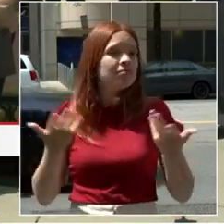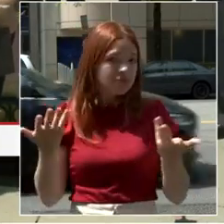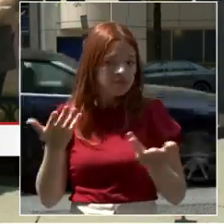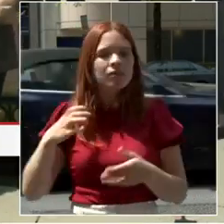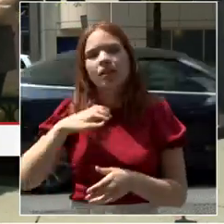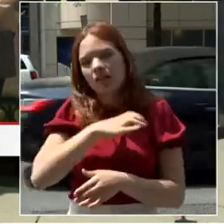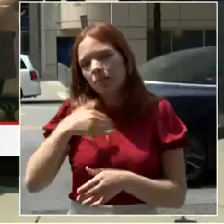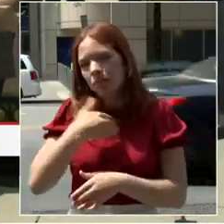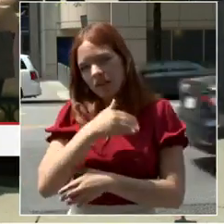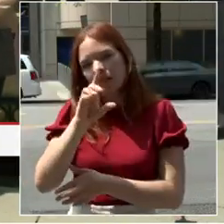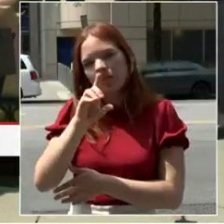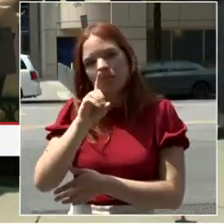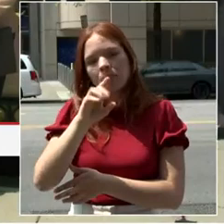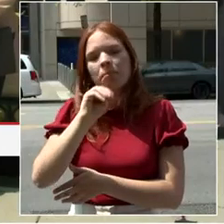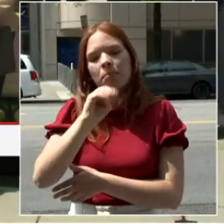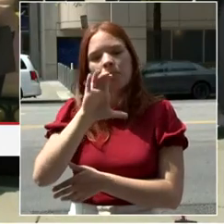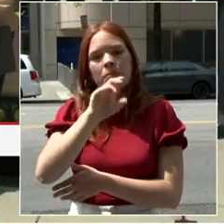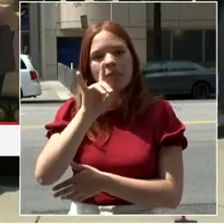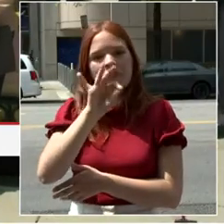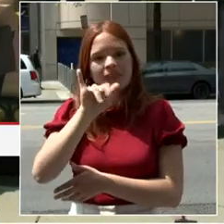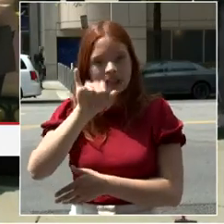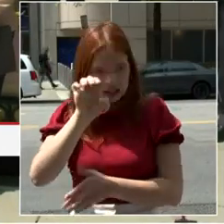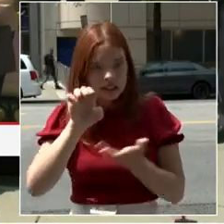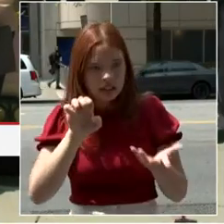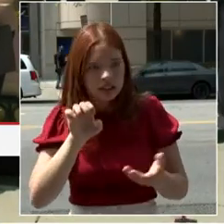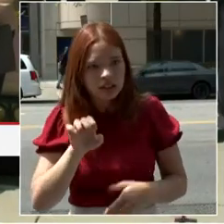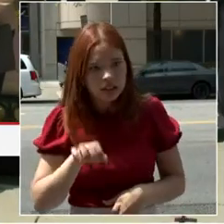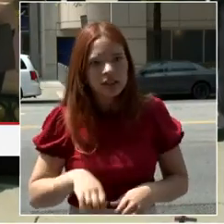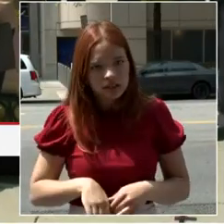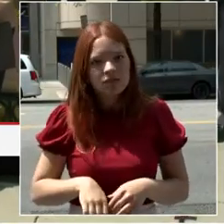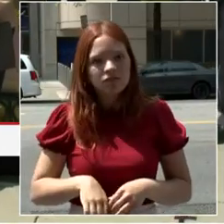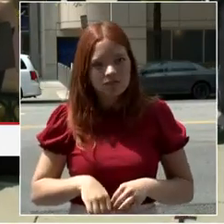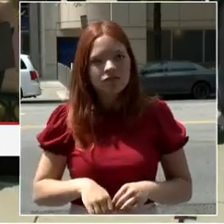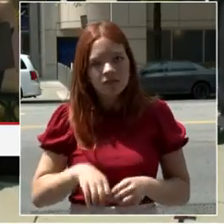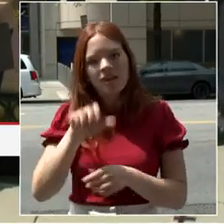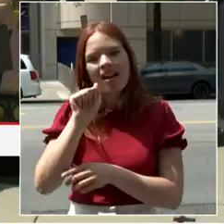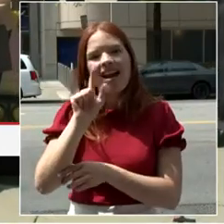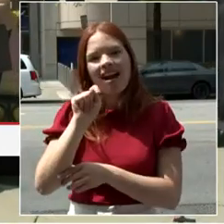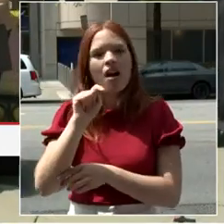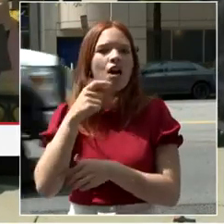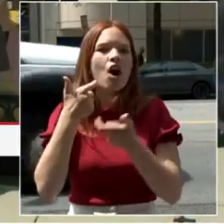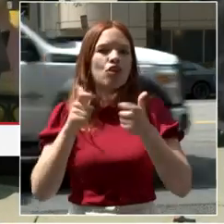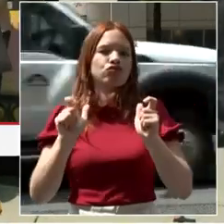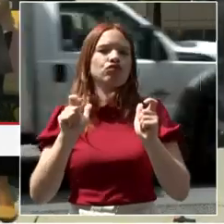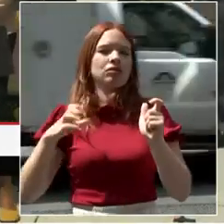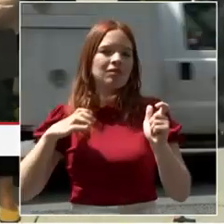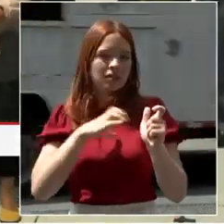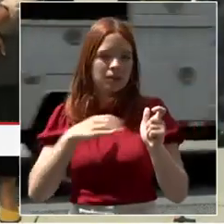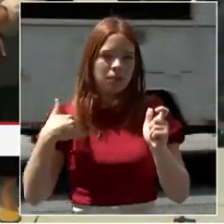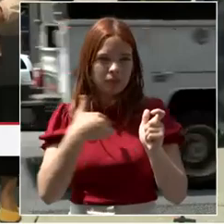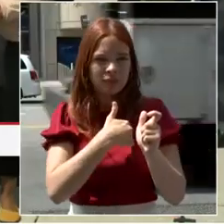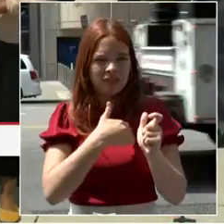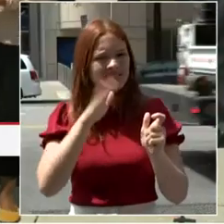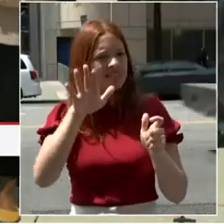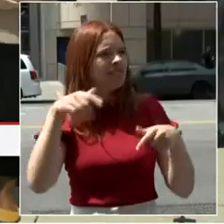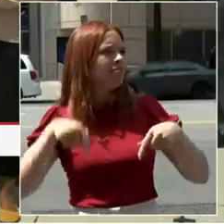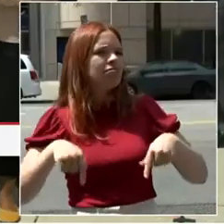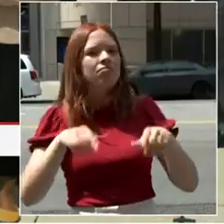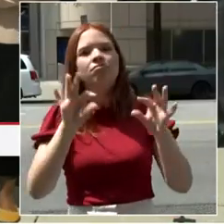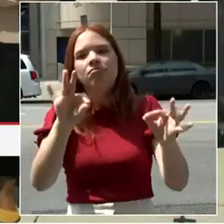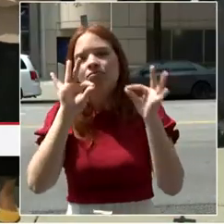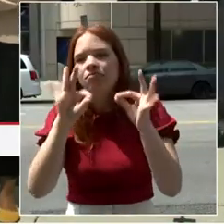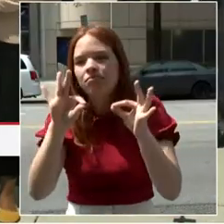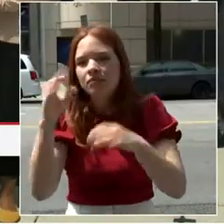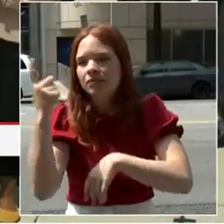large and chair of the council's committee on business and economic development. Today is a beautiful day to be outside enjoying lunch at a